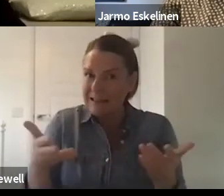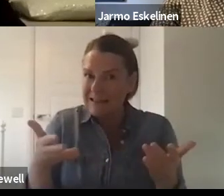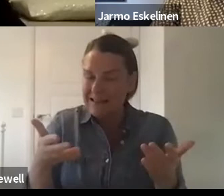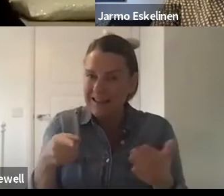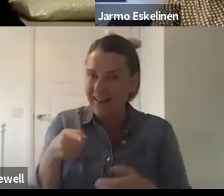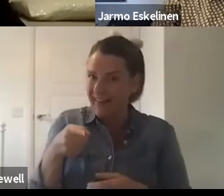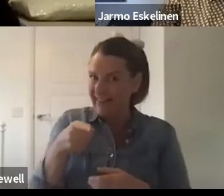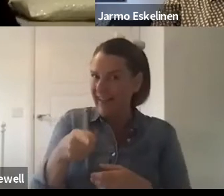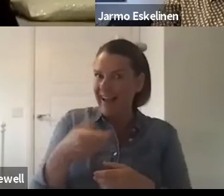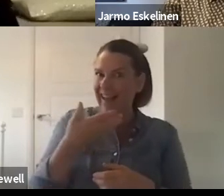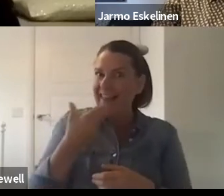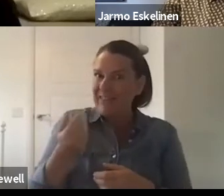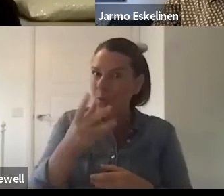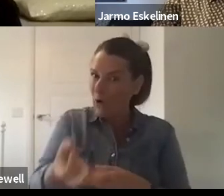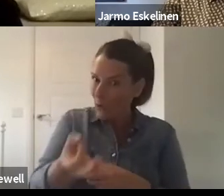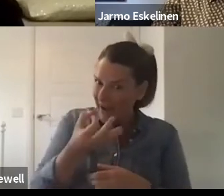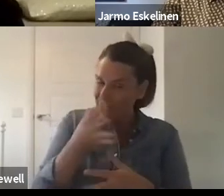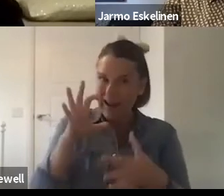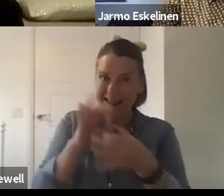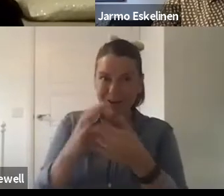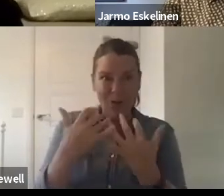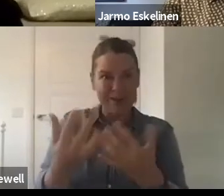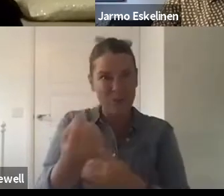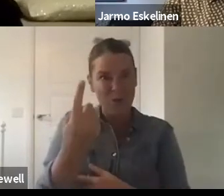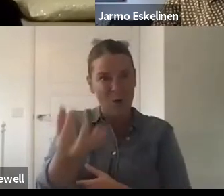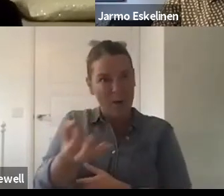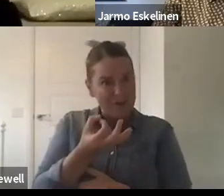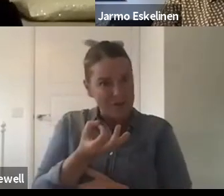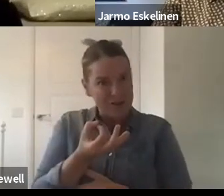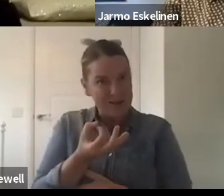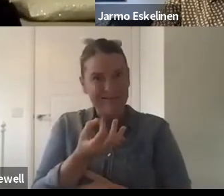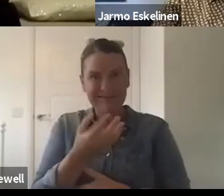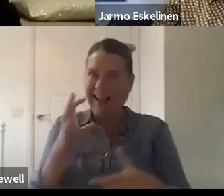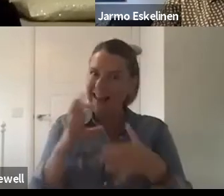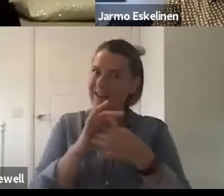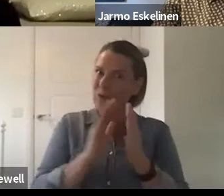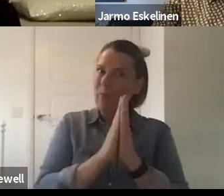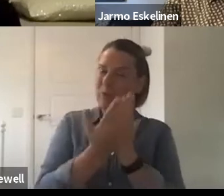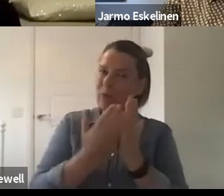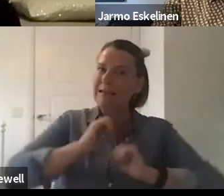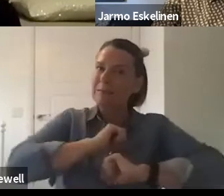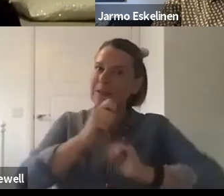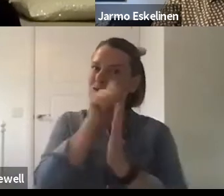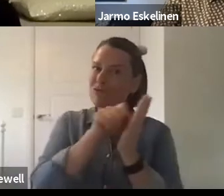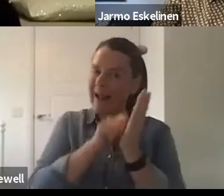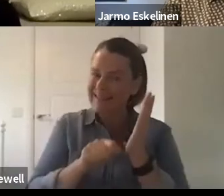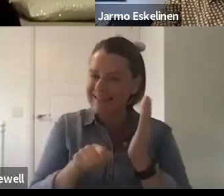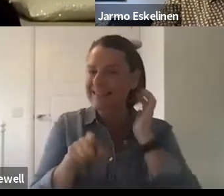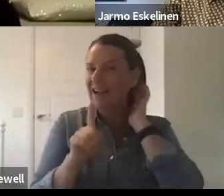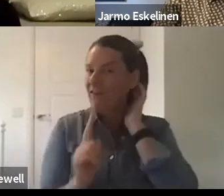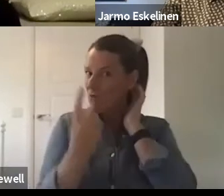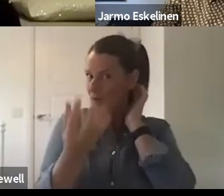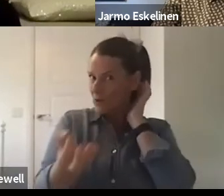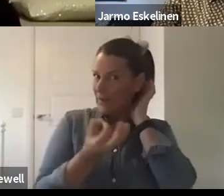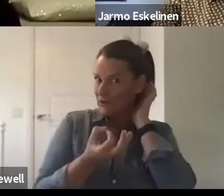from the audience. So I'm going to move us on to the points coming through from the audience. The first one is